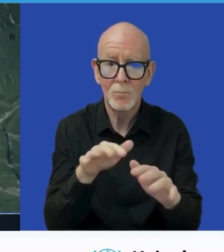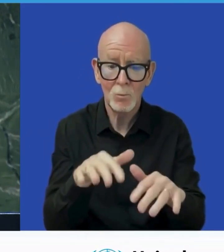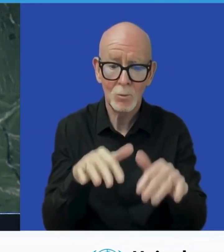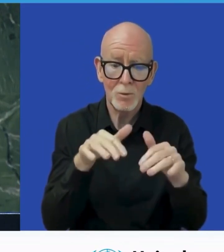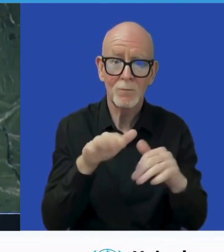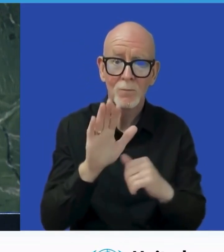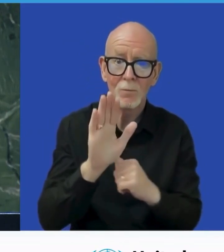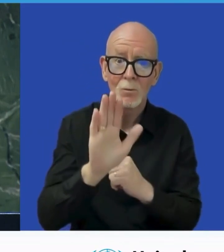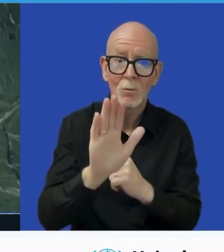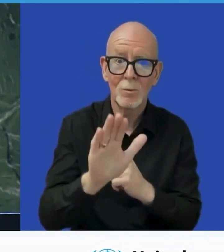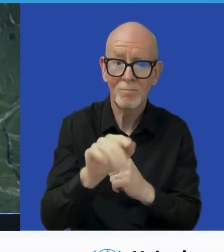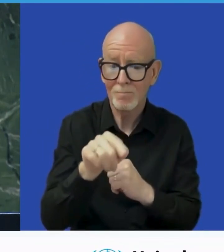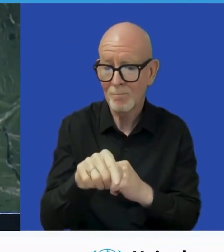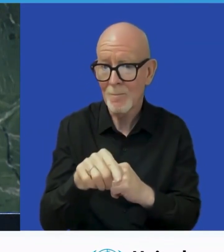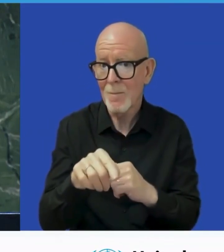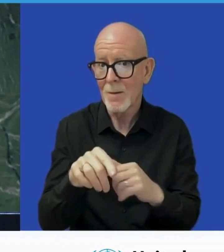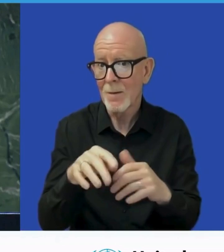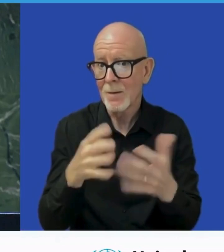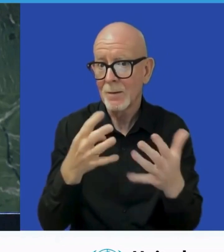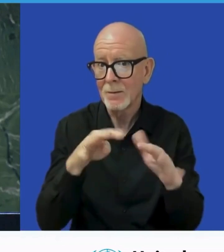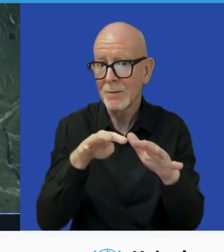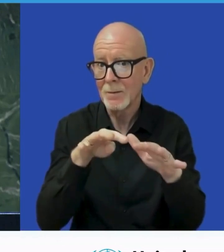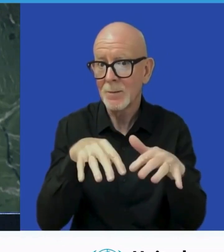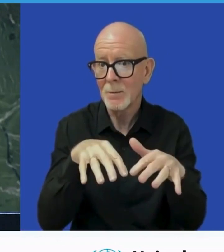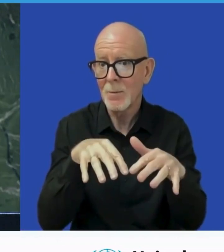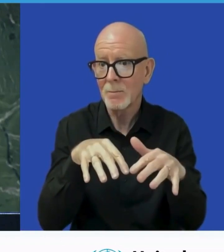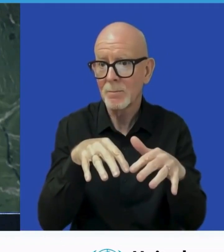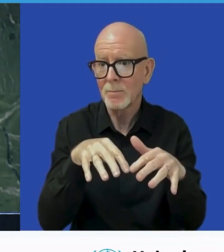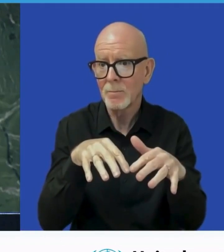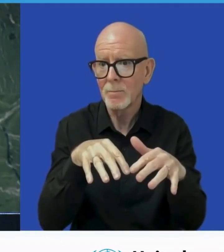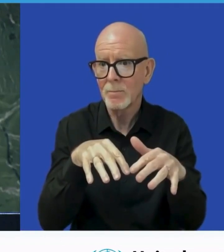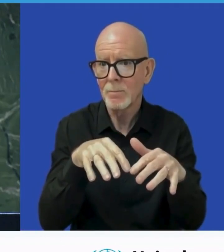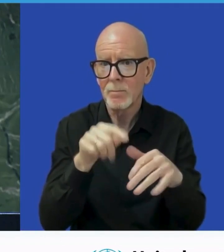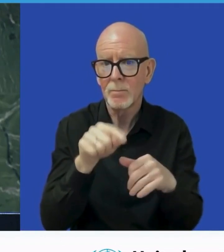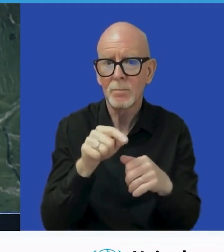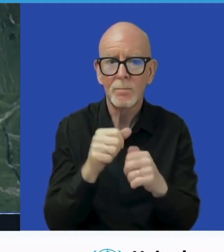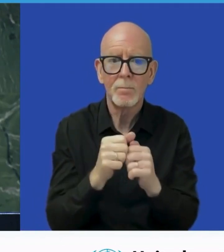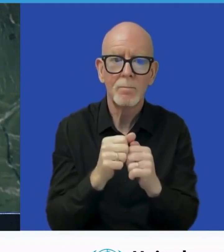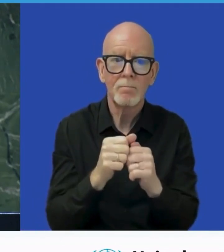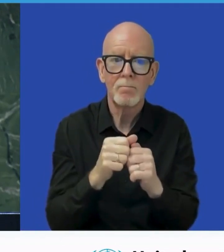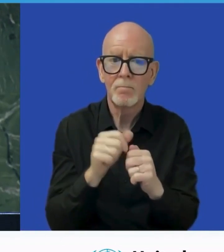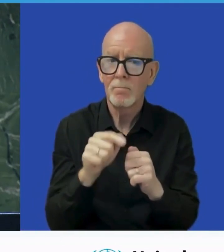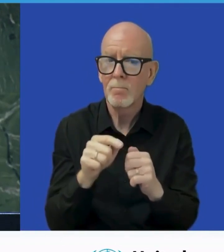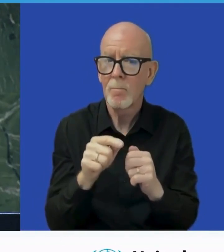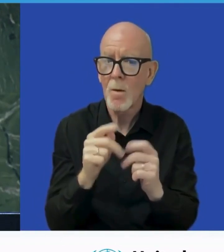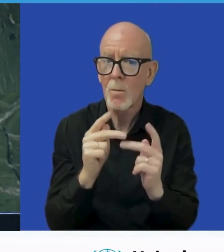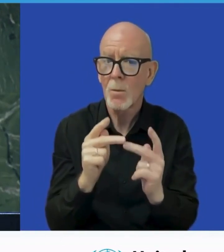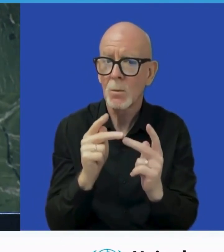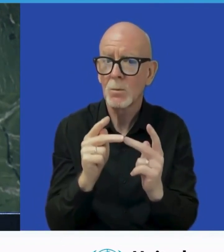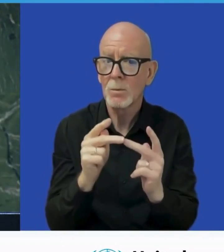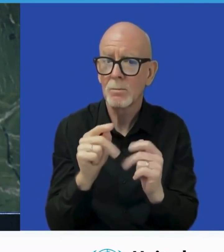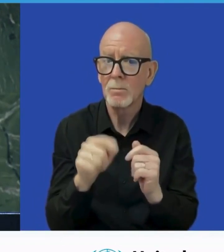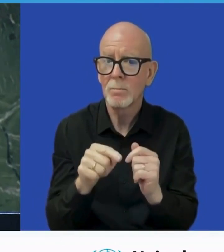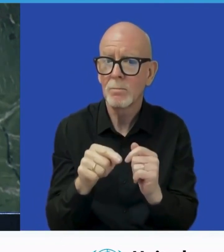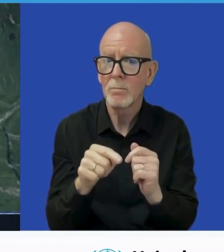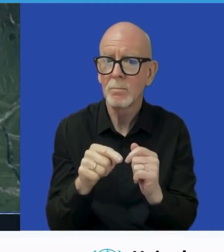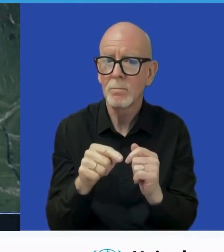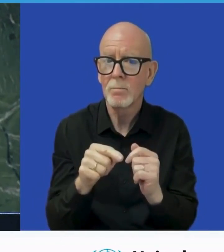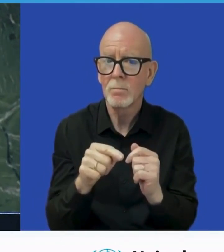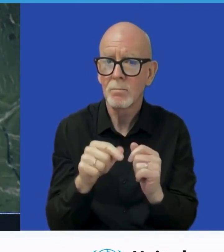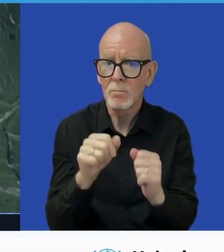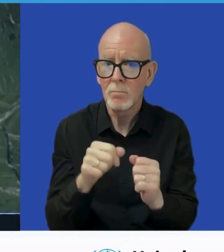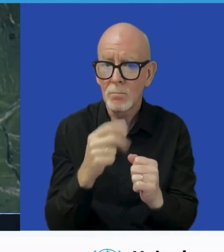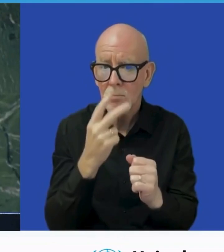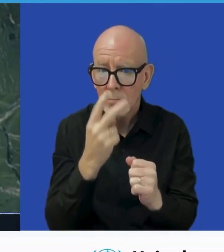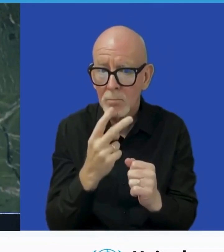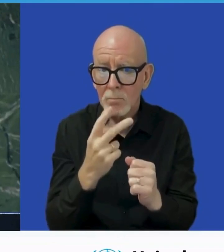deliverables that can support an ambitious outcome. To this end,